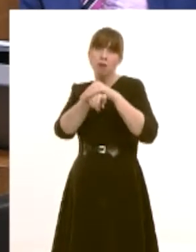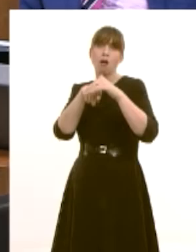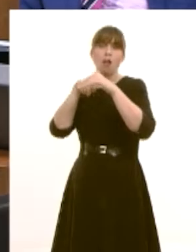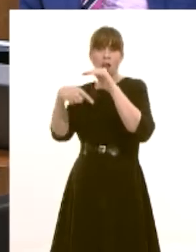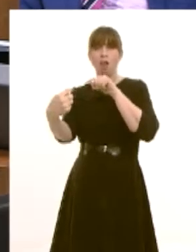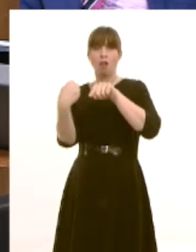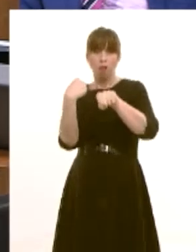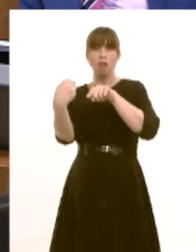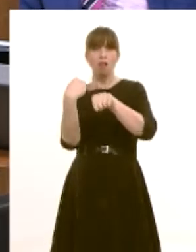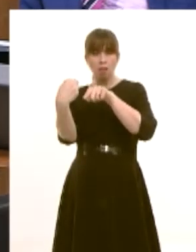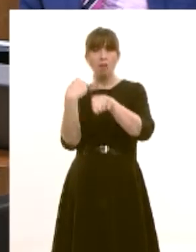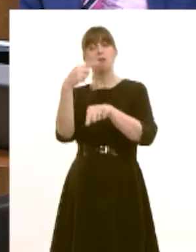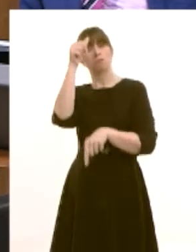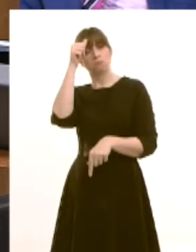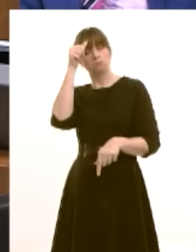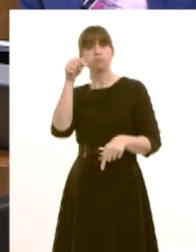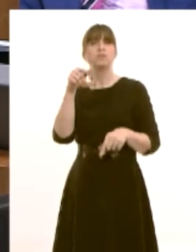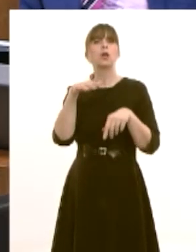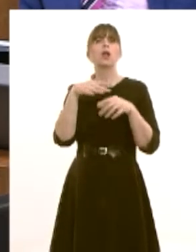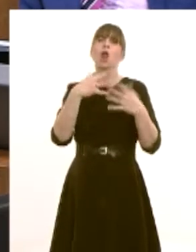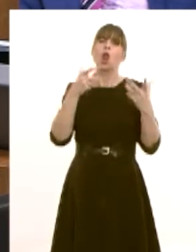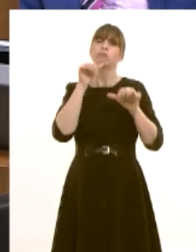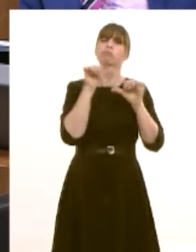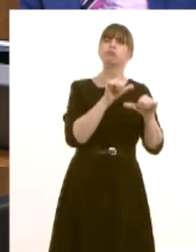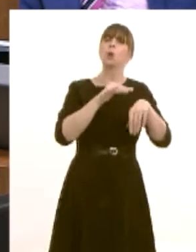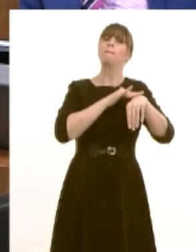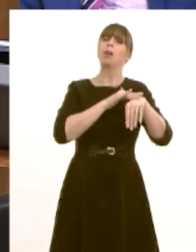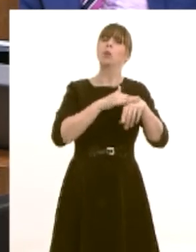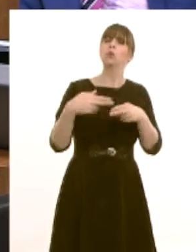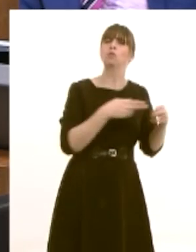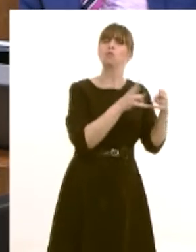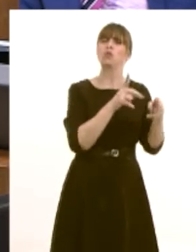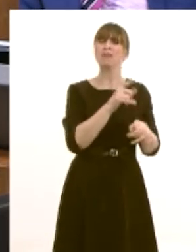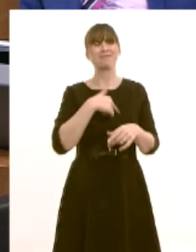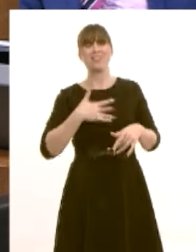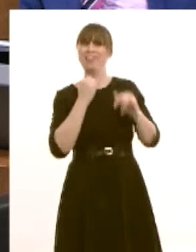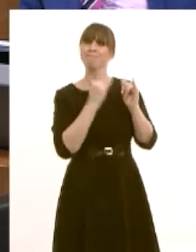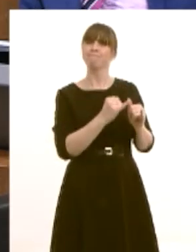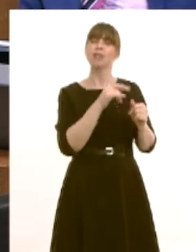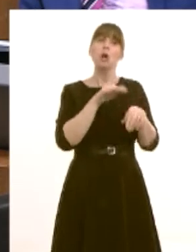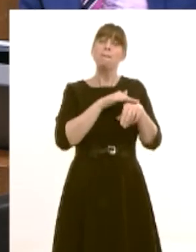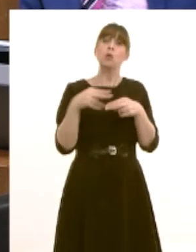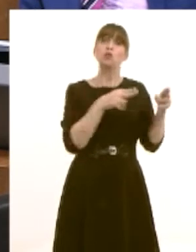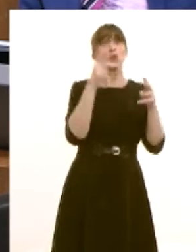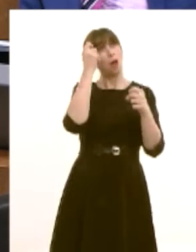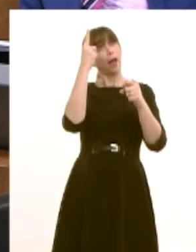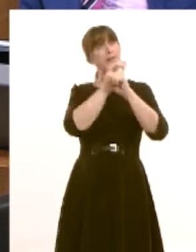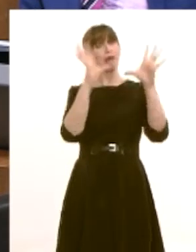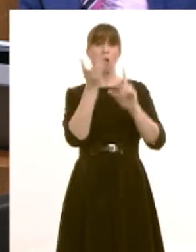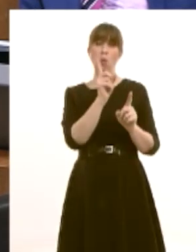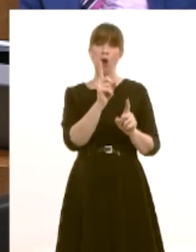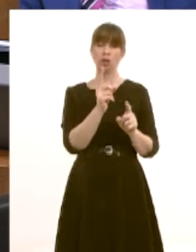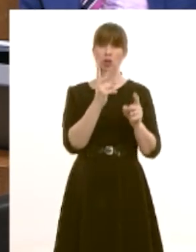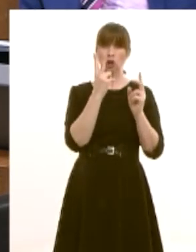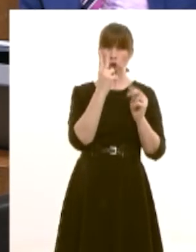i know there are those who advocate the the blue route the difficulty with the blue route to me is that it's a dual carriage way not a a three lane motorway